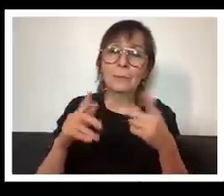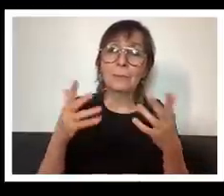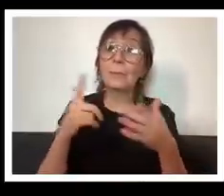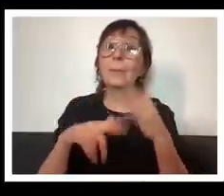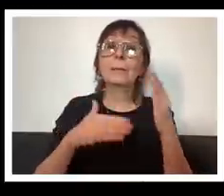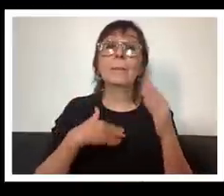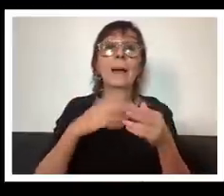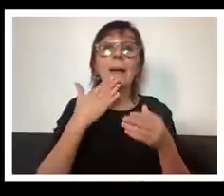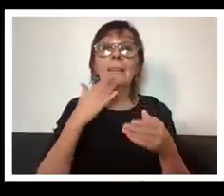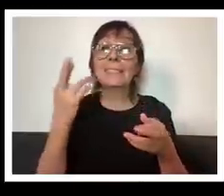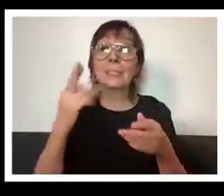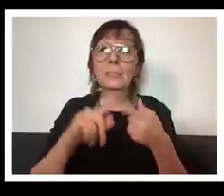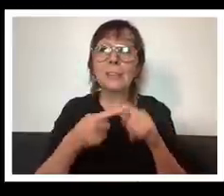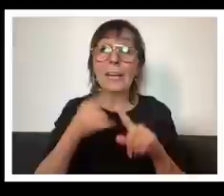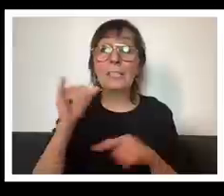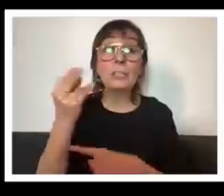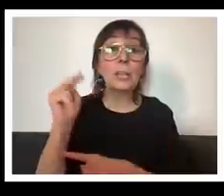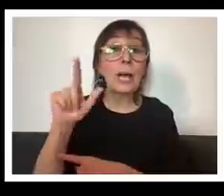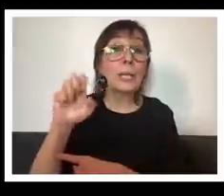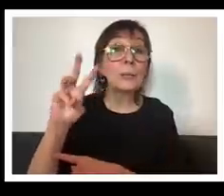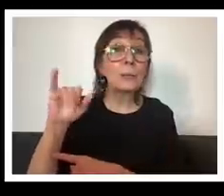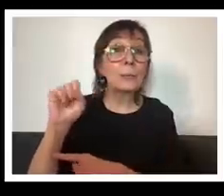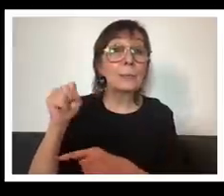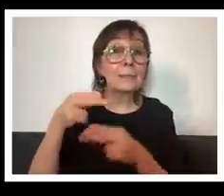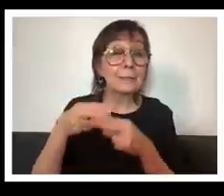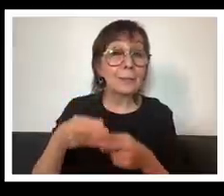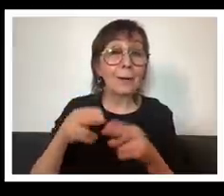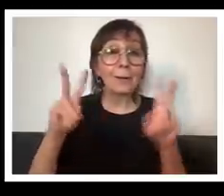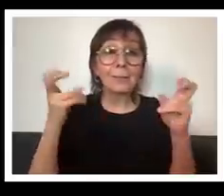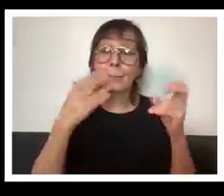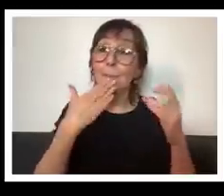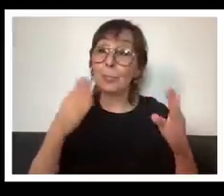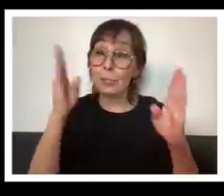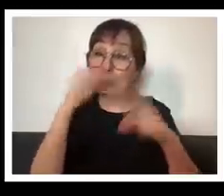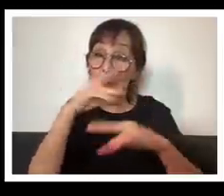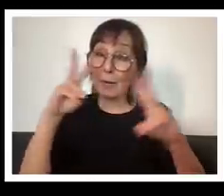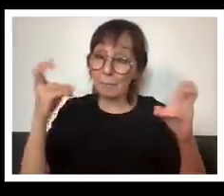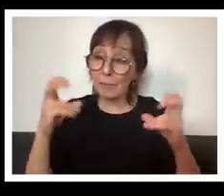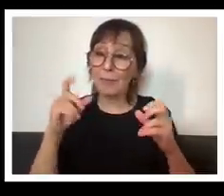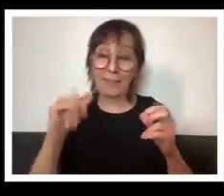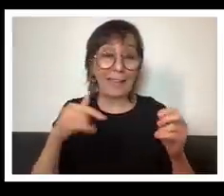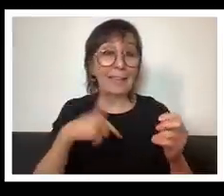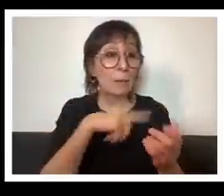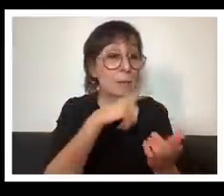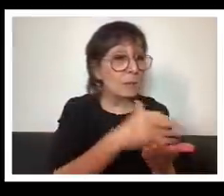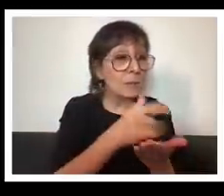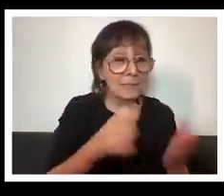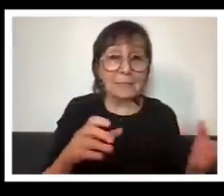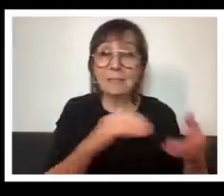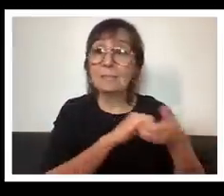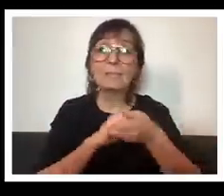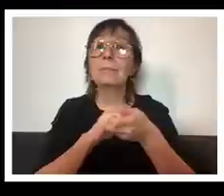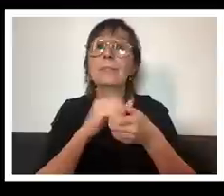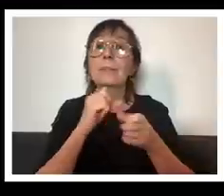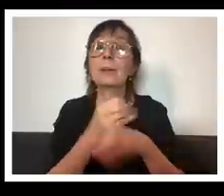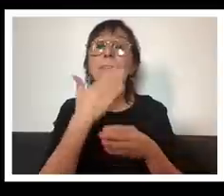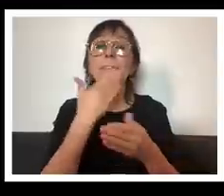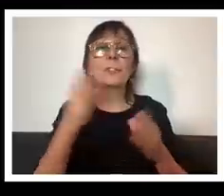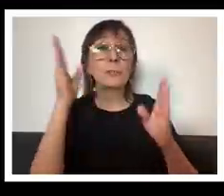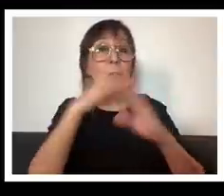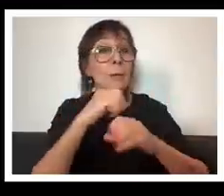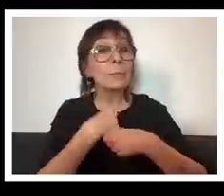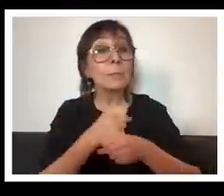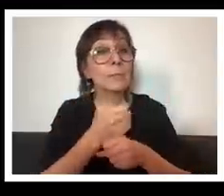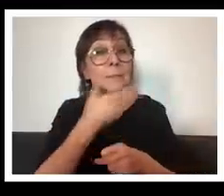friend uh john lewis called good trouble uh in order to create uh a better america and a better world